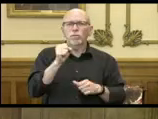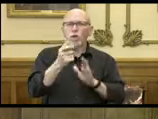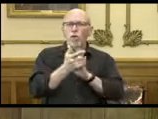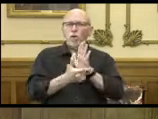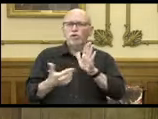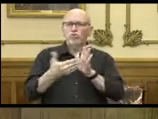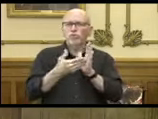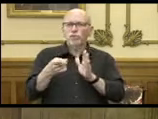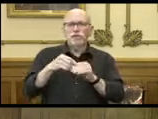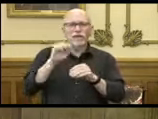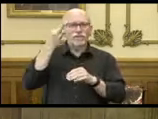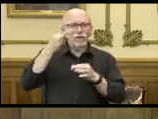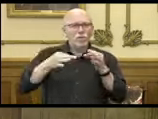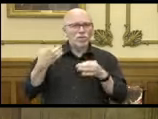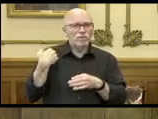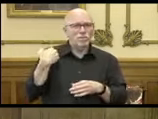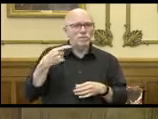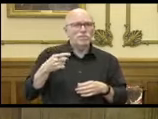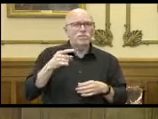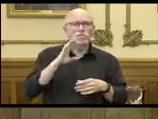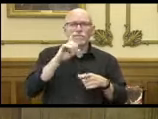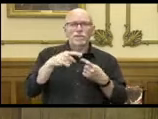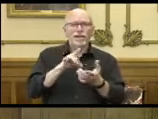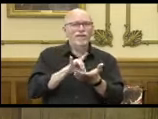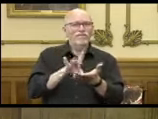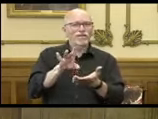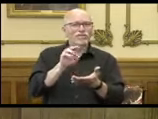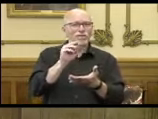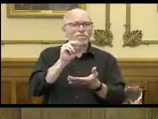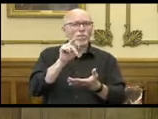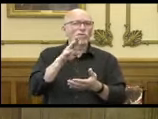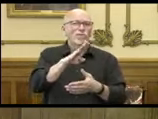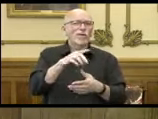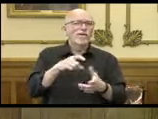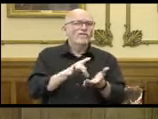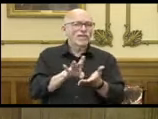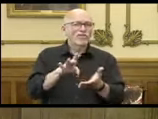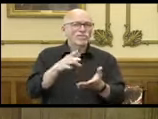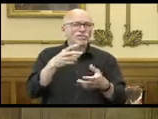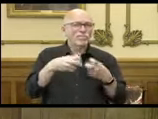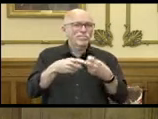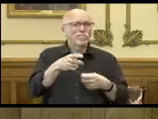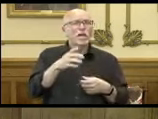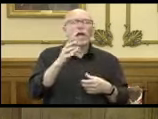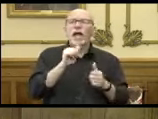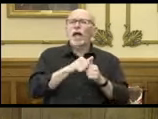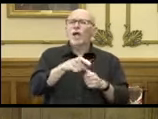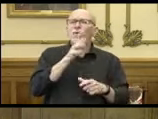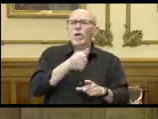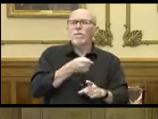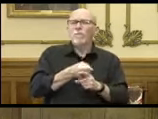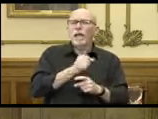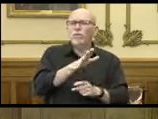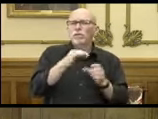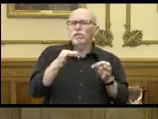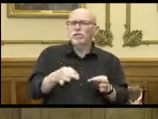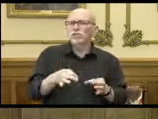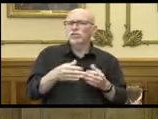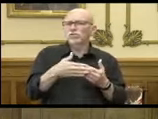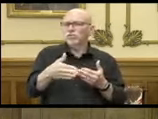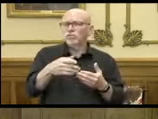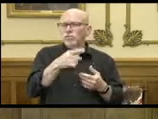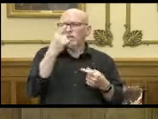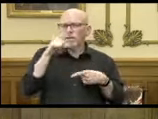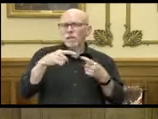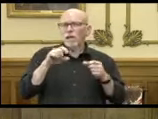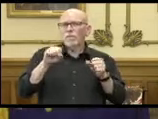filed in federal court just recently about your eviction moratorium. How will that sort of impact your decision-making as you think